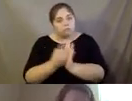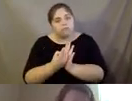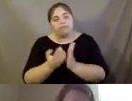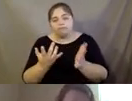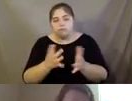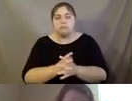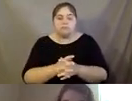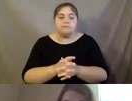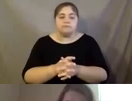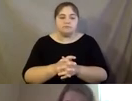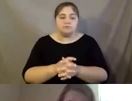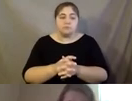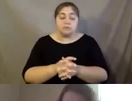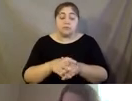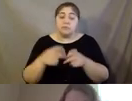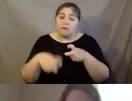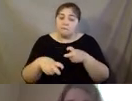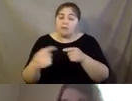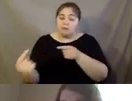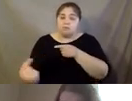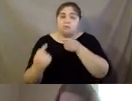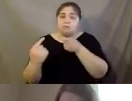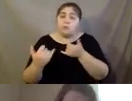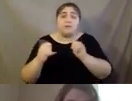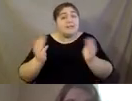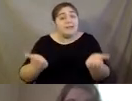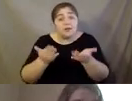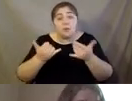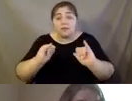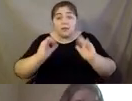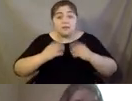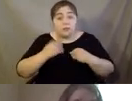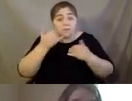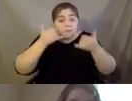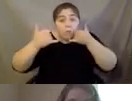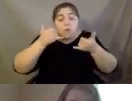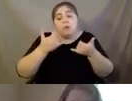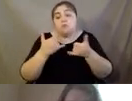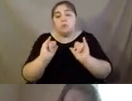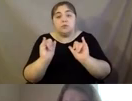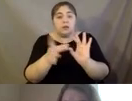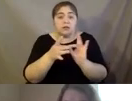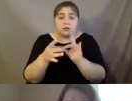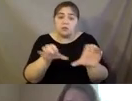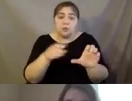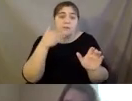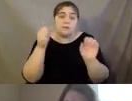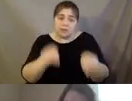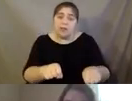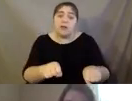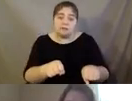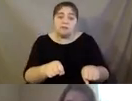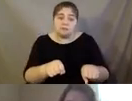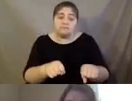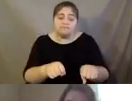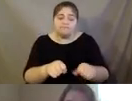but it has been trying, but we are still here. We are still taking phone calls, staying connected and doing the best we can, uh, considering